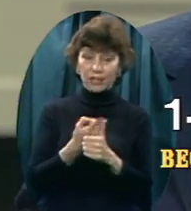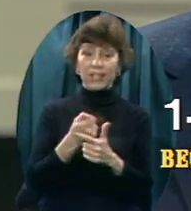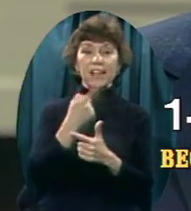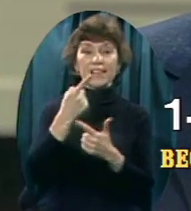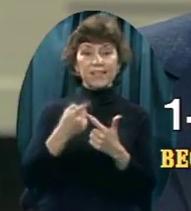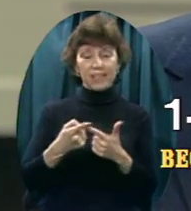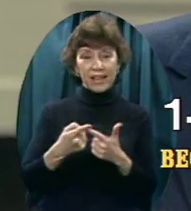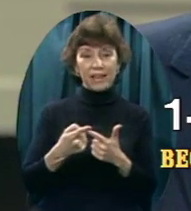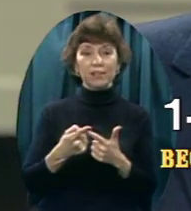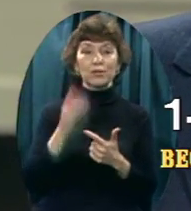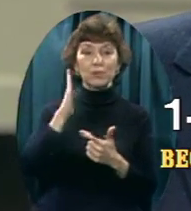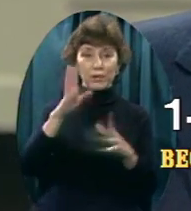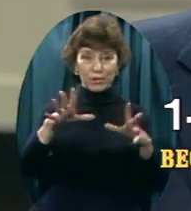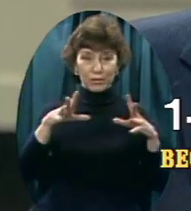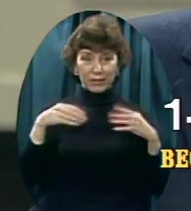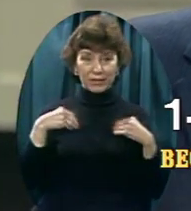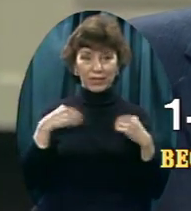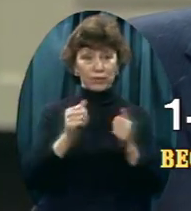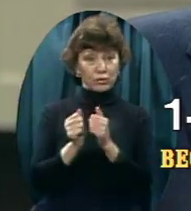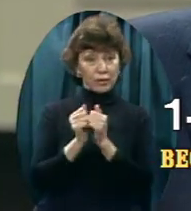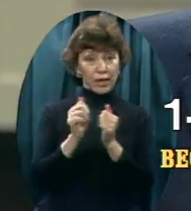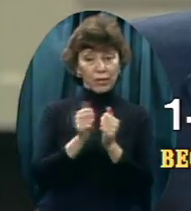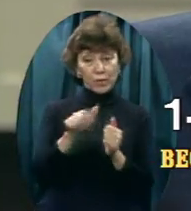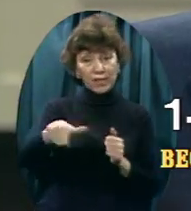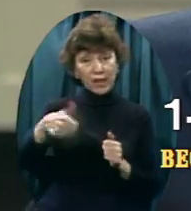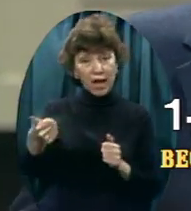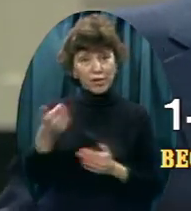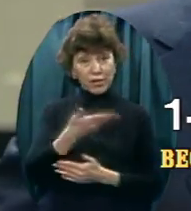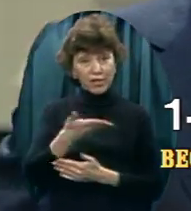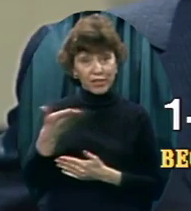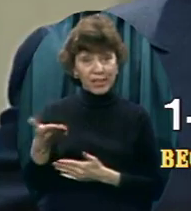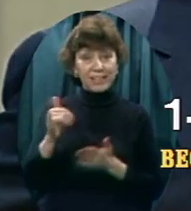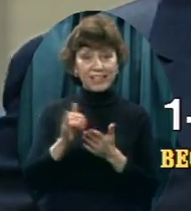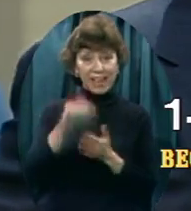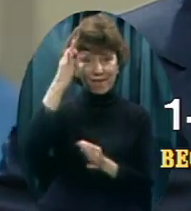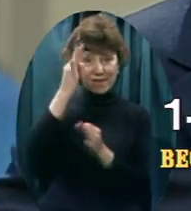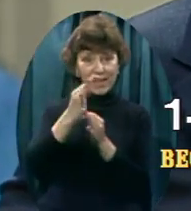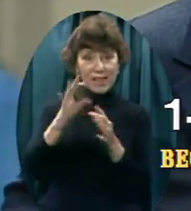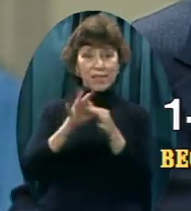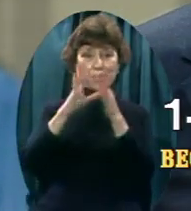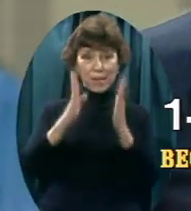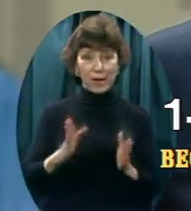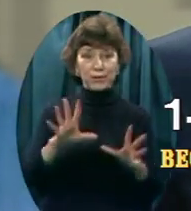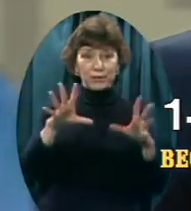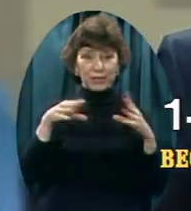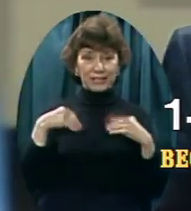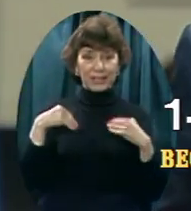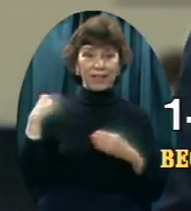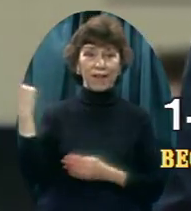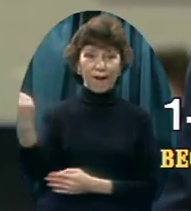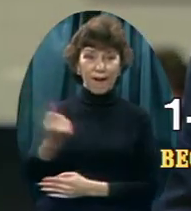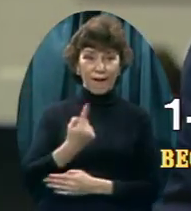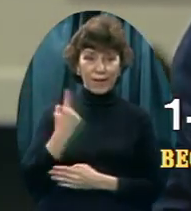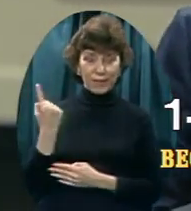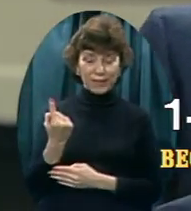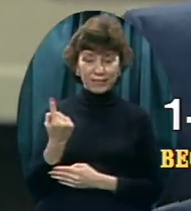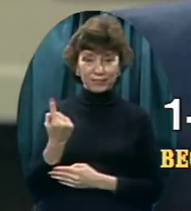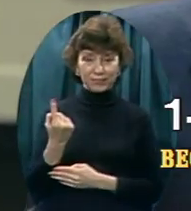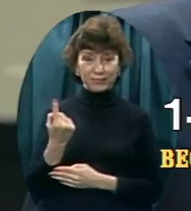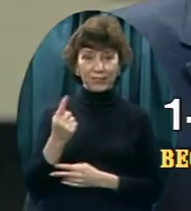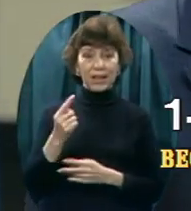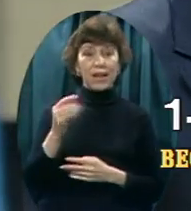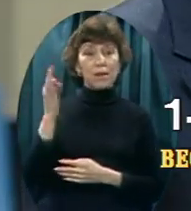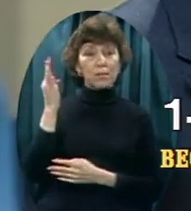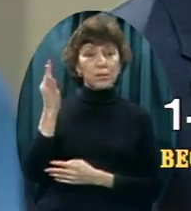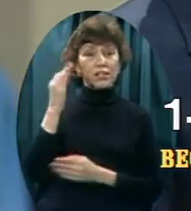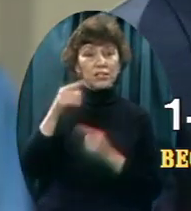partners always get. Love is our theme today. The old-time gospel hour choir is made up of young people today from